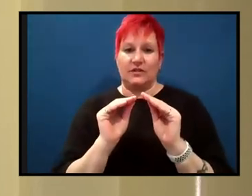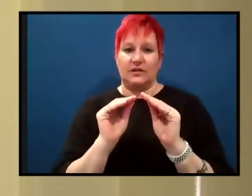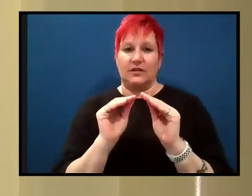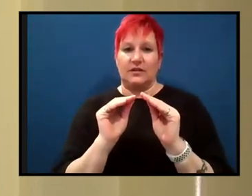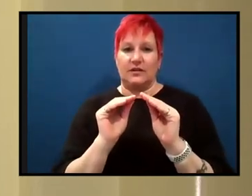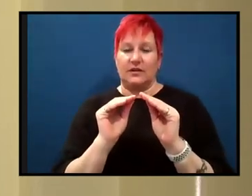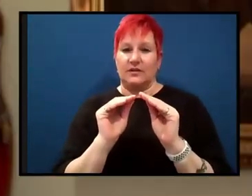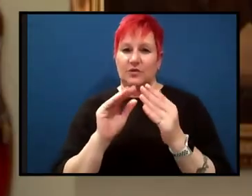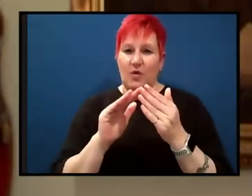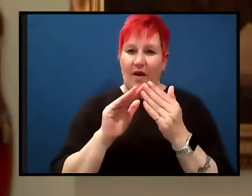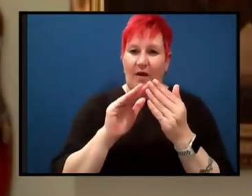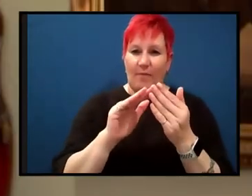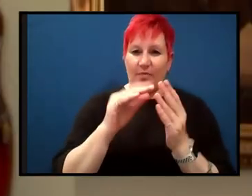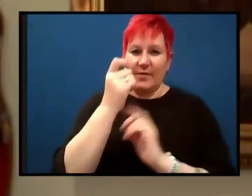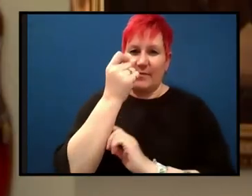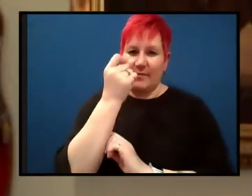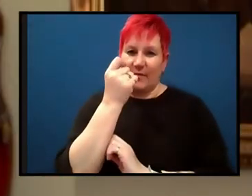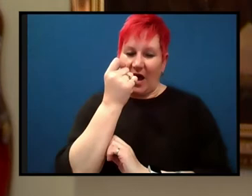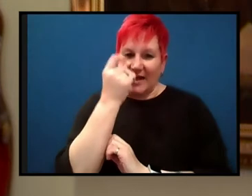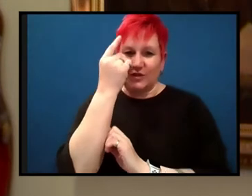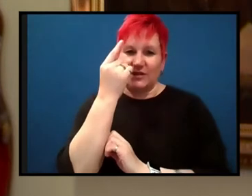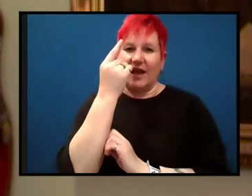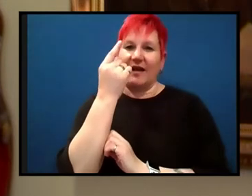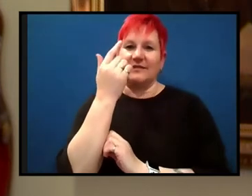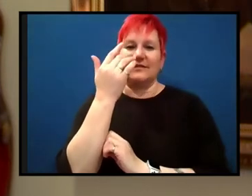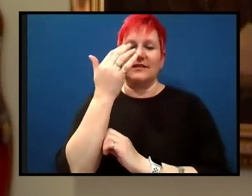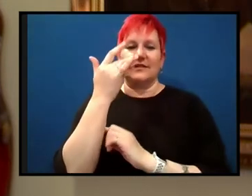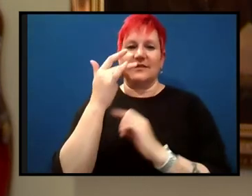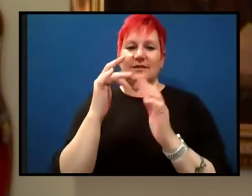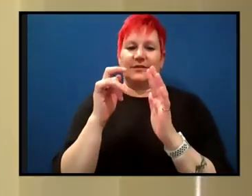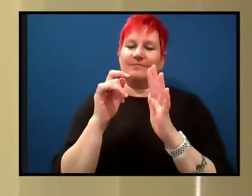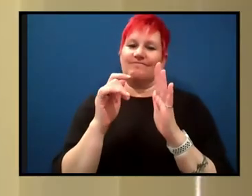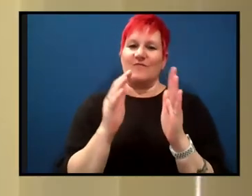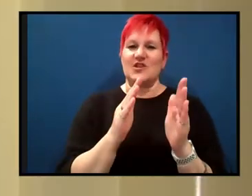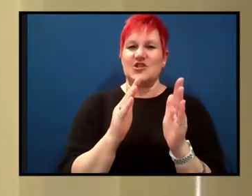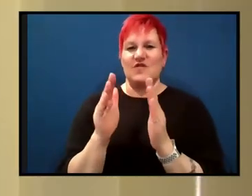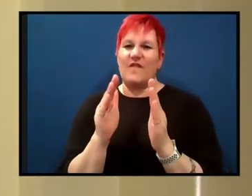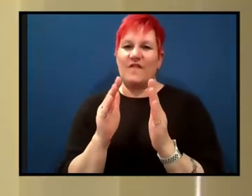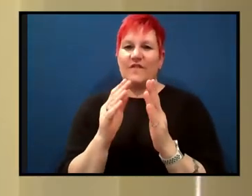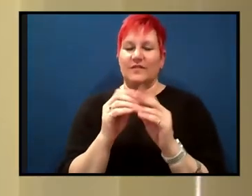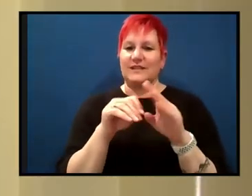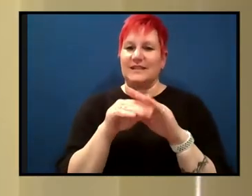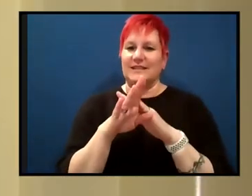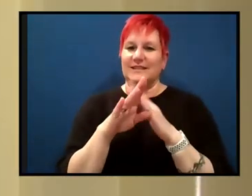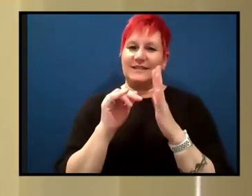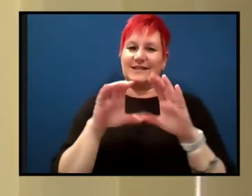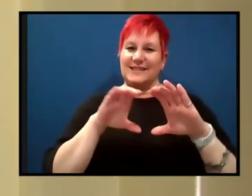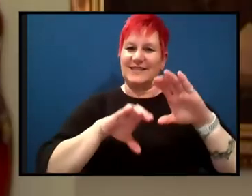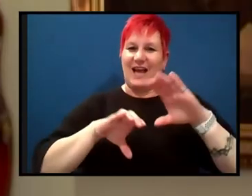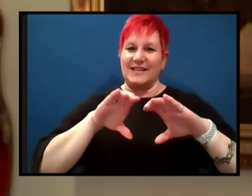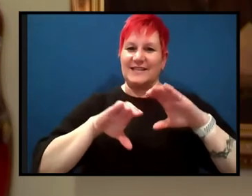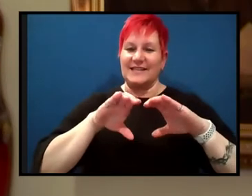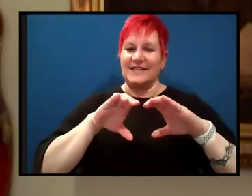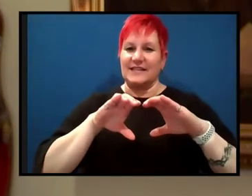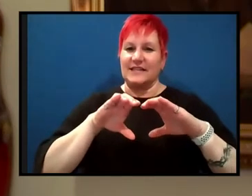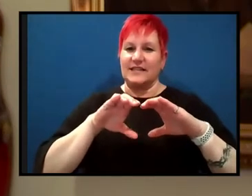understand the idea of, um, paradigm shift in, in science. Can you, can you talk to us a little bit about why you thought